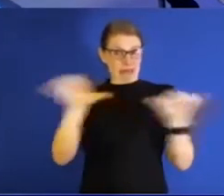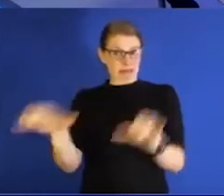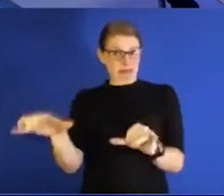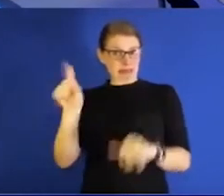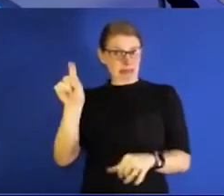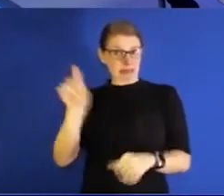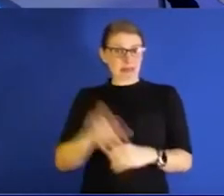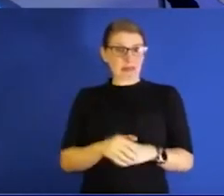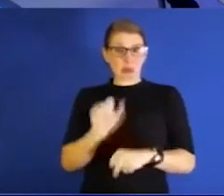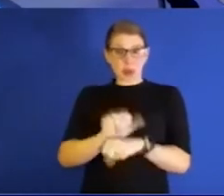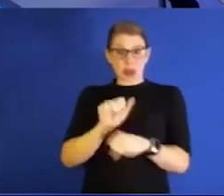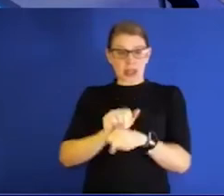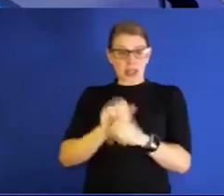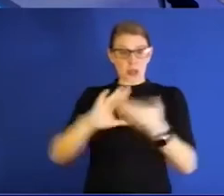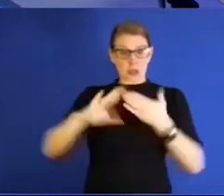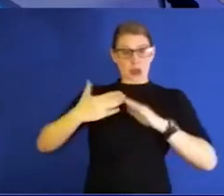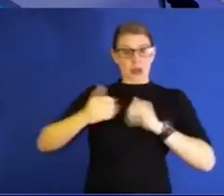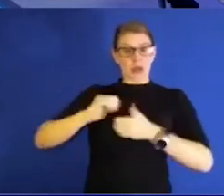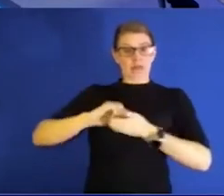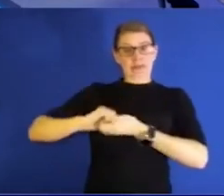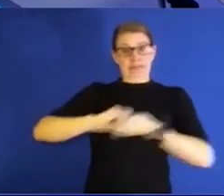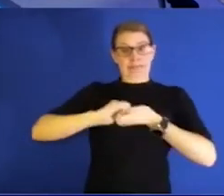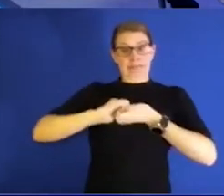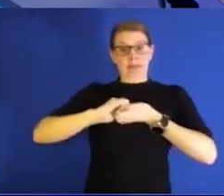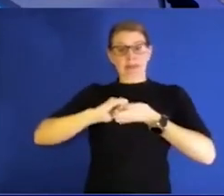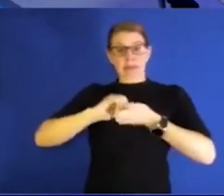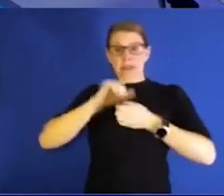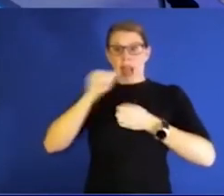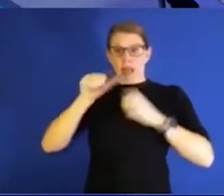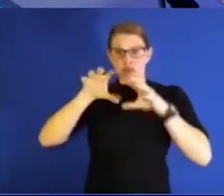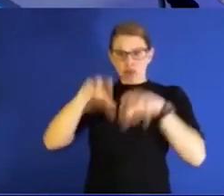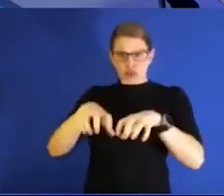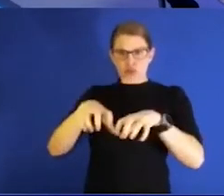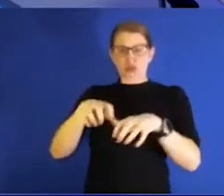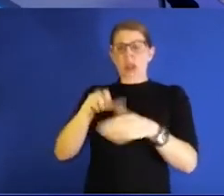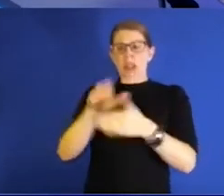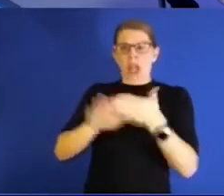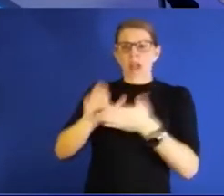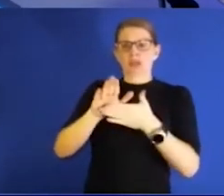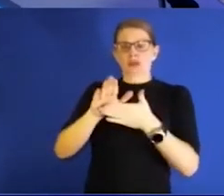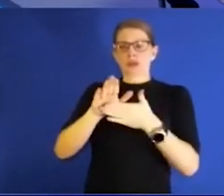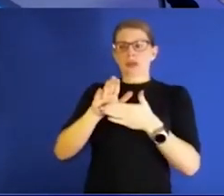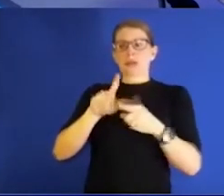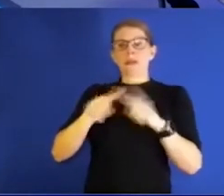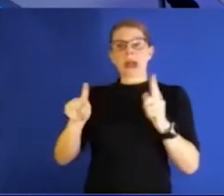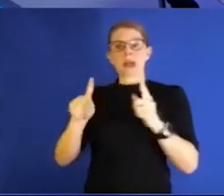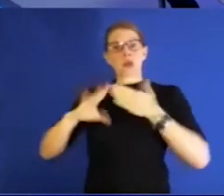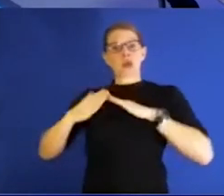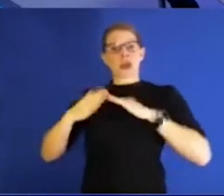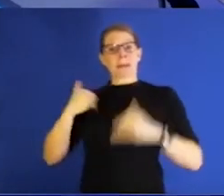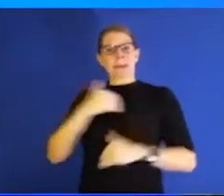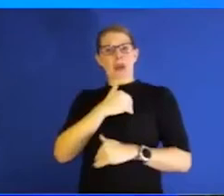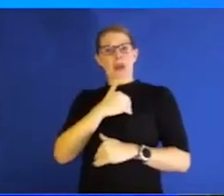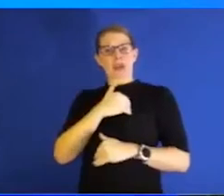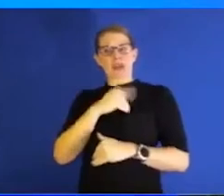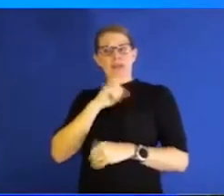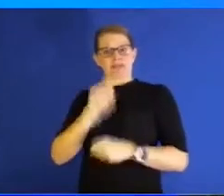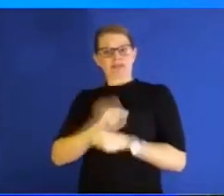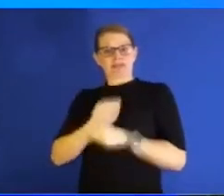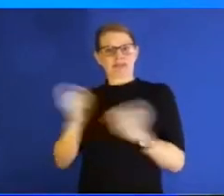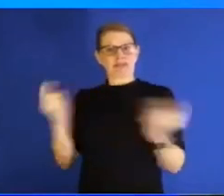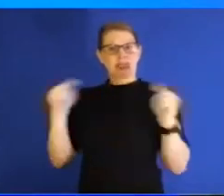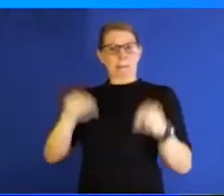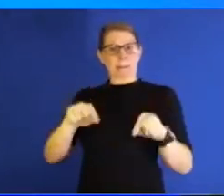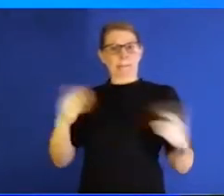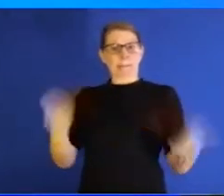as a community, not as an entity, but as these are our community members that just happen to go to school here. What are you hearing across the country? think it's a real mixed bag,